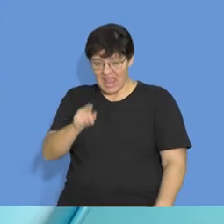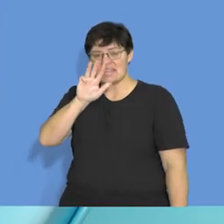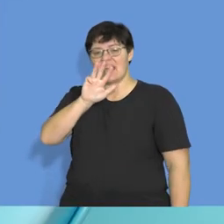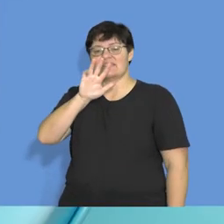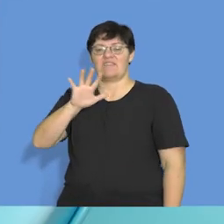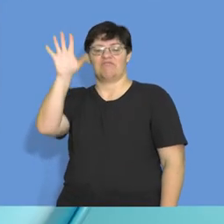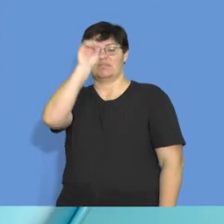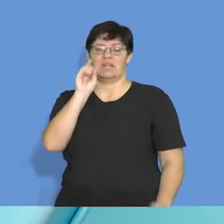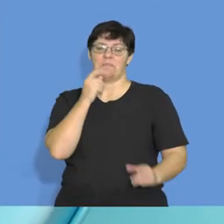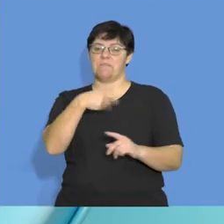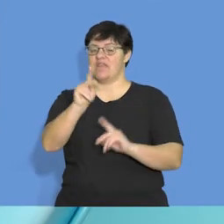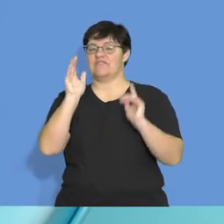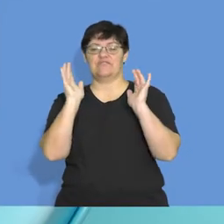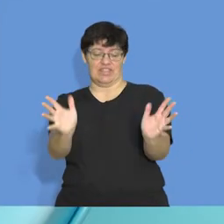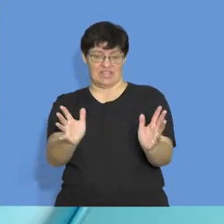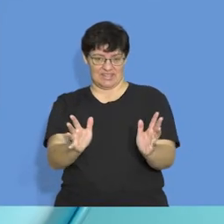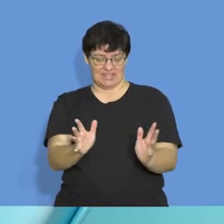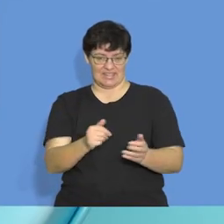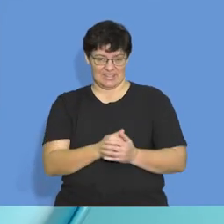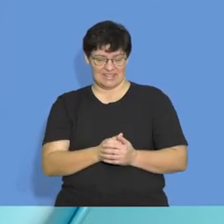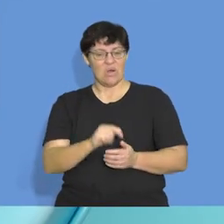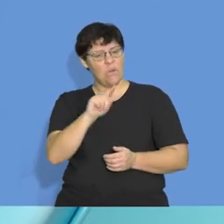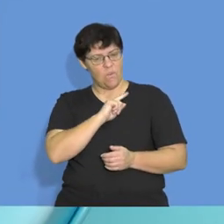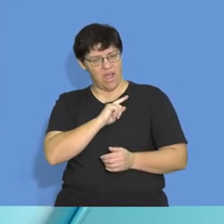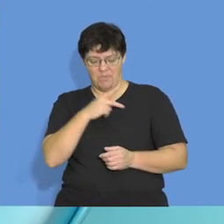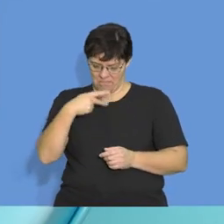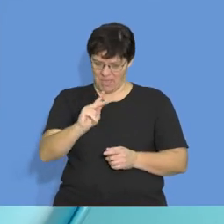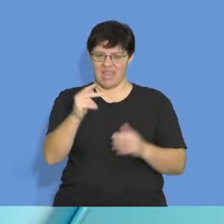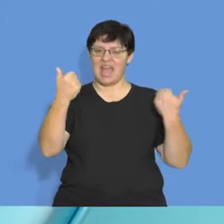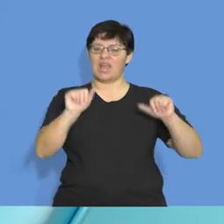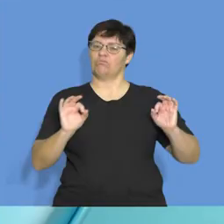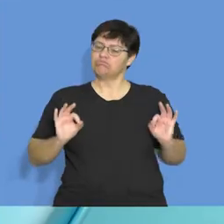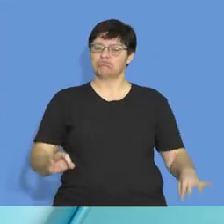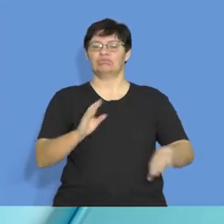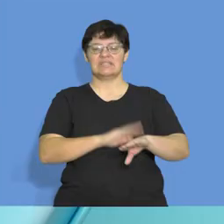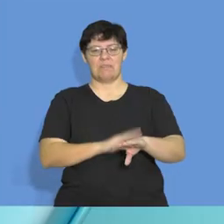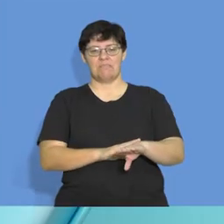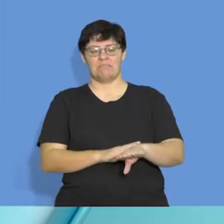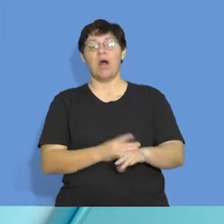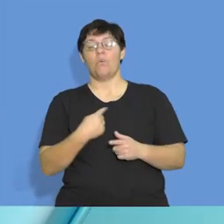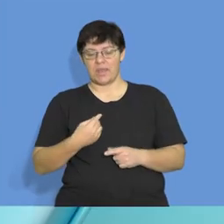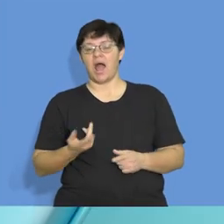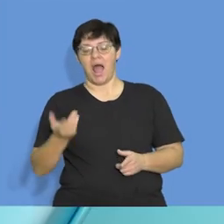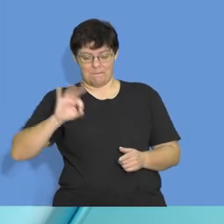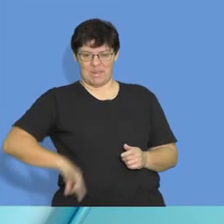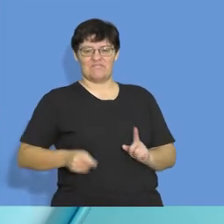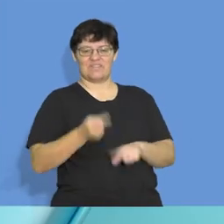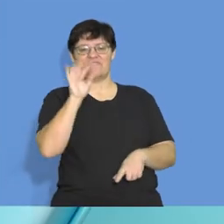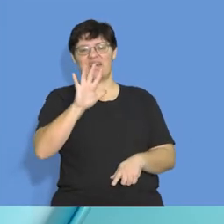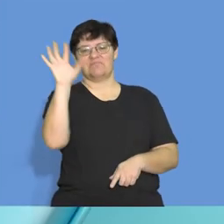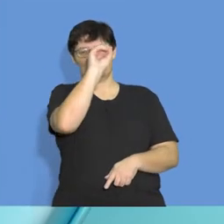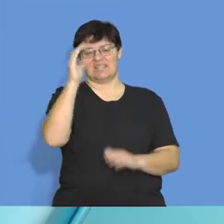amount. Because we're settling our accounts promptly, we're taking advantage of the 5% discount.